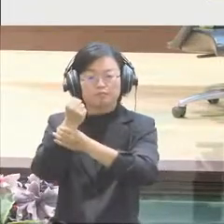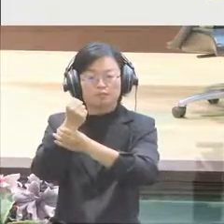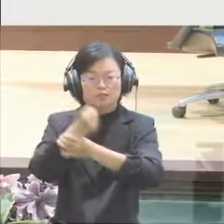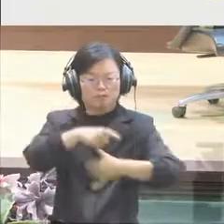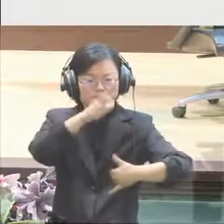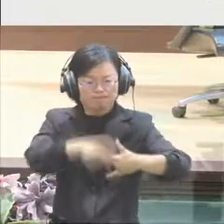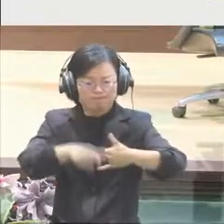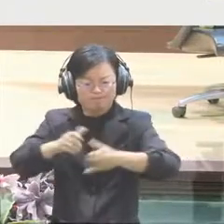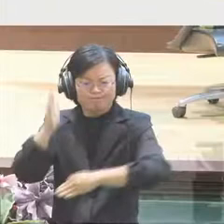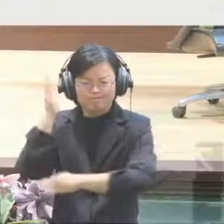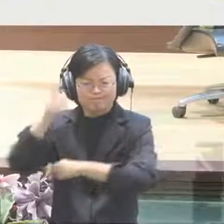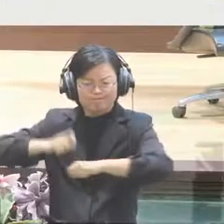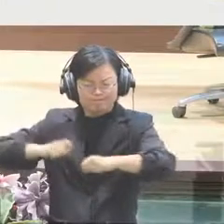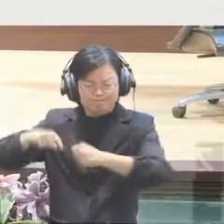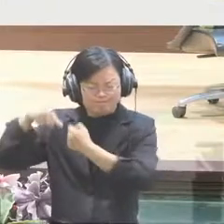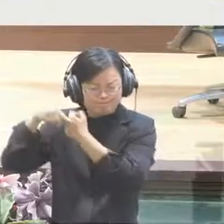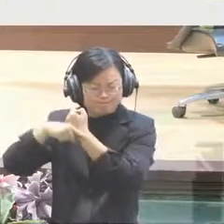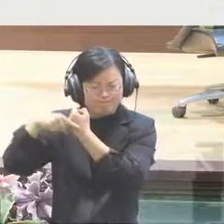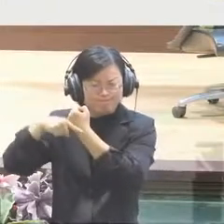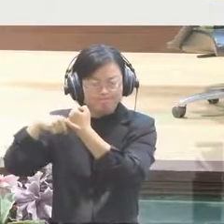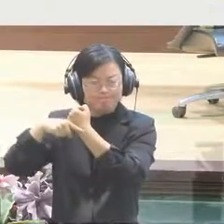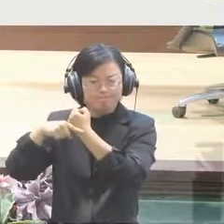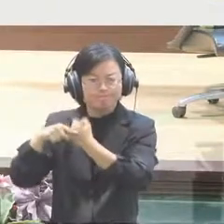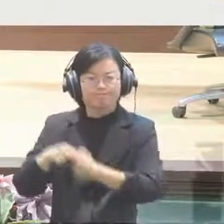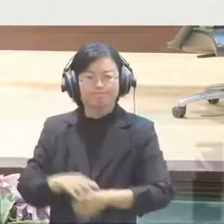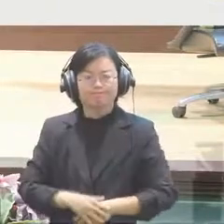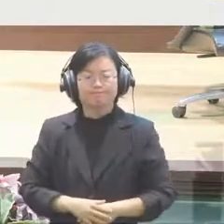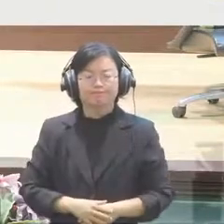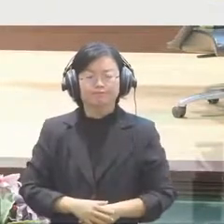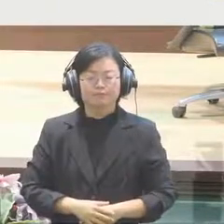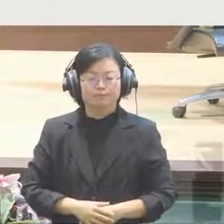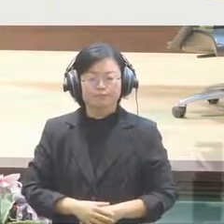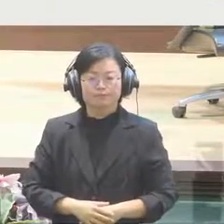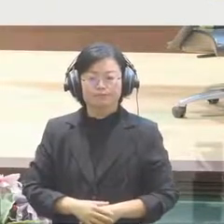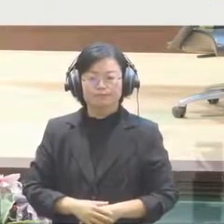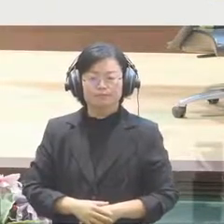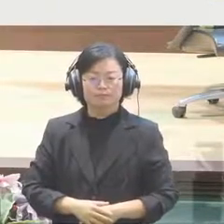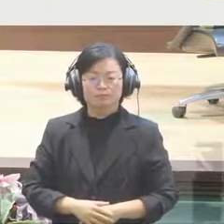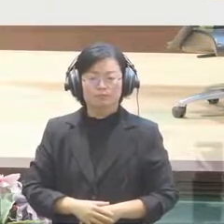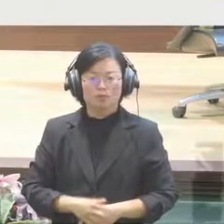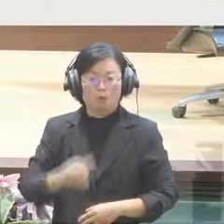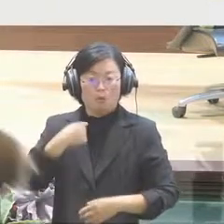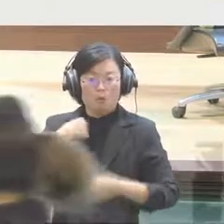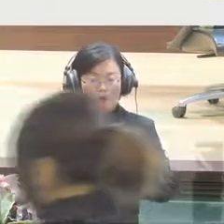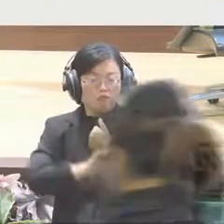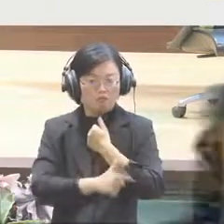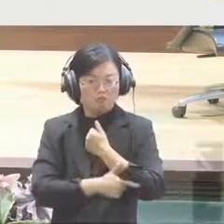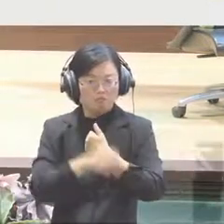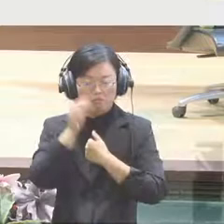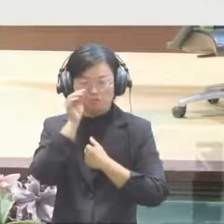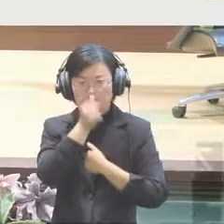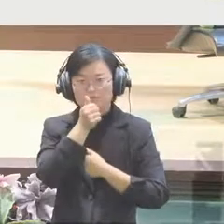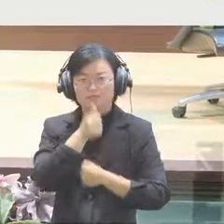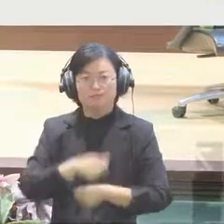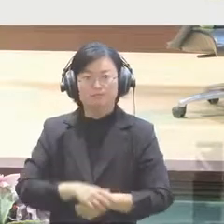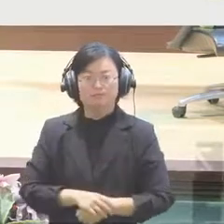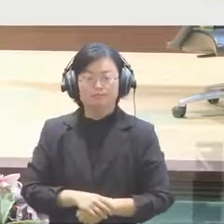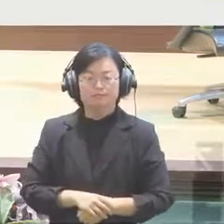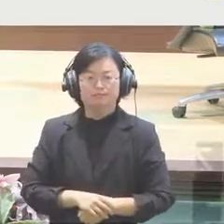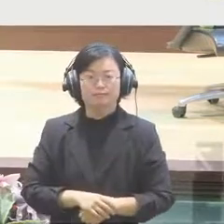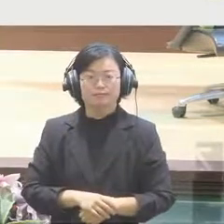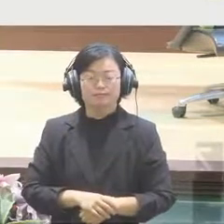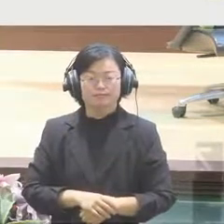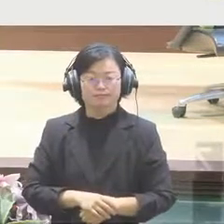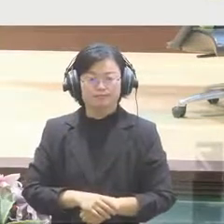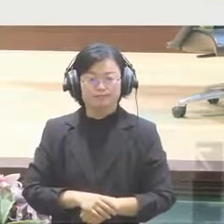Kong. We are using quite a unique approach in engaging this civil society